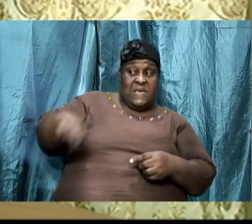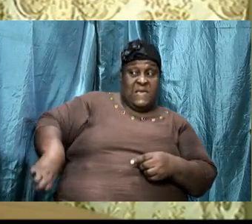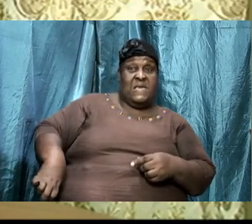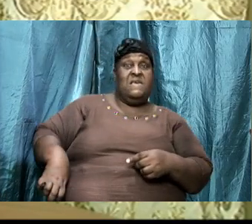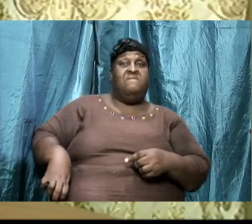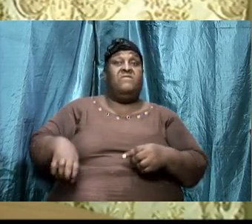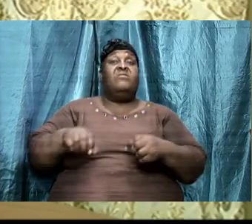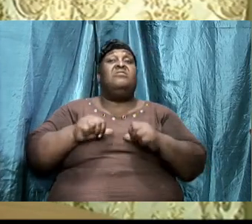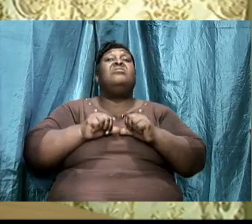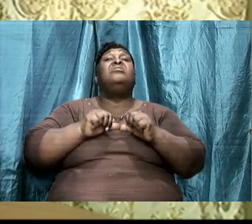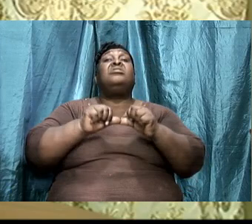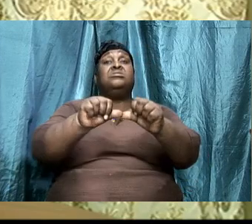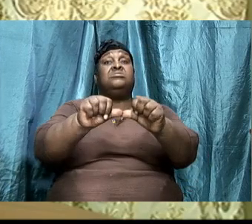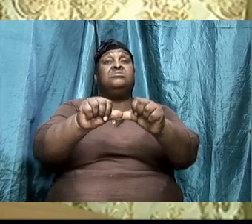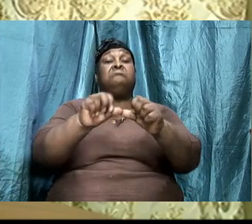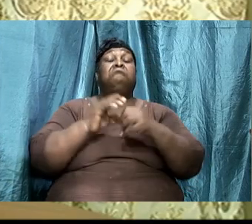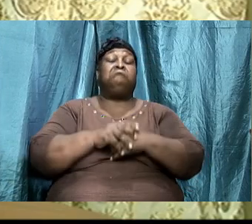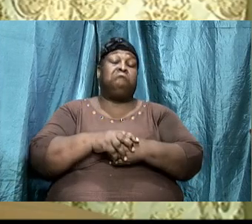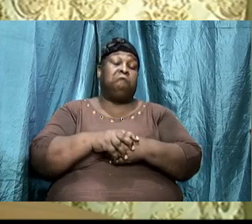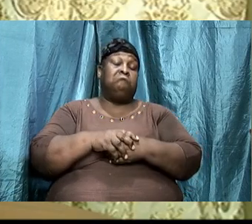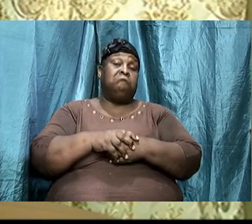The Bible says in St. John 10,